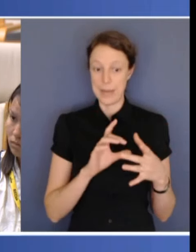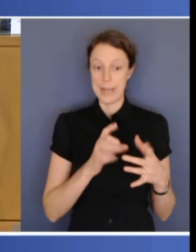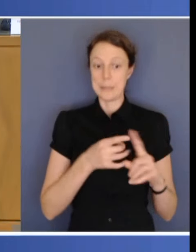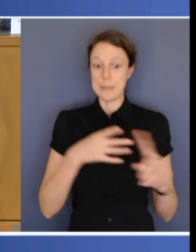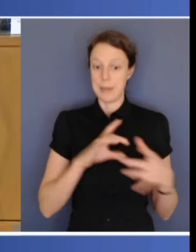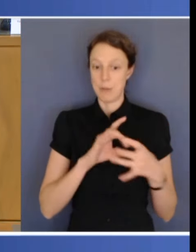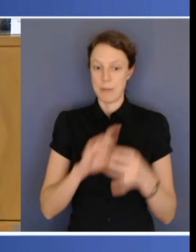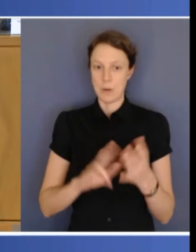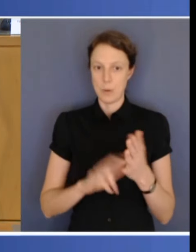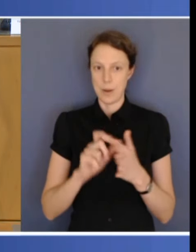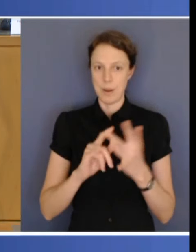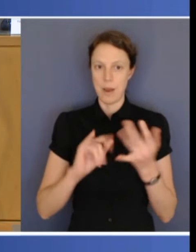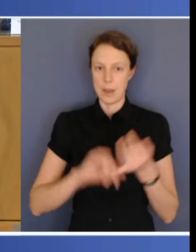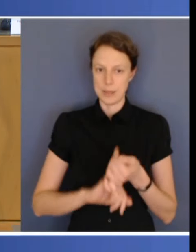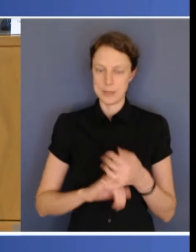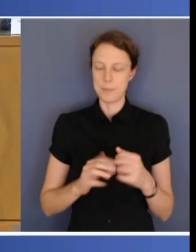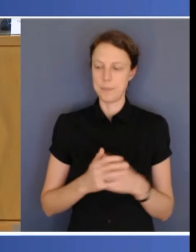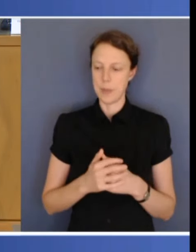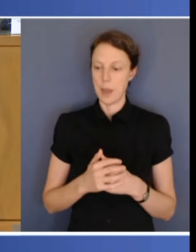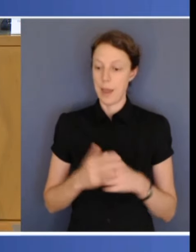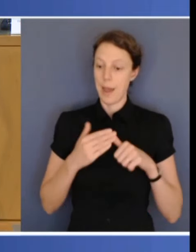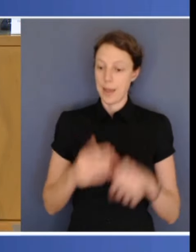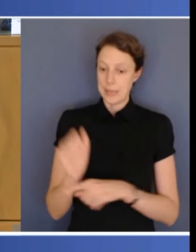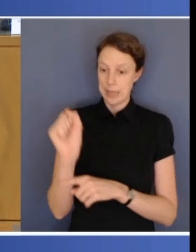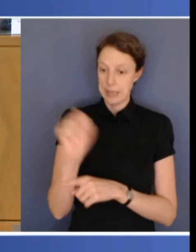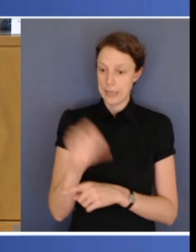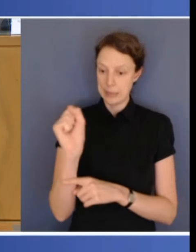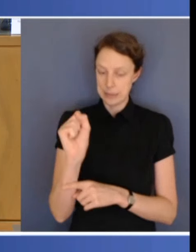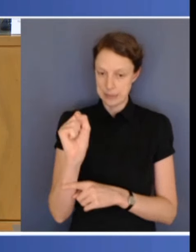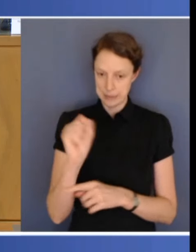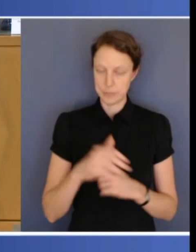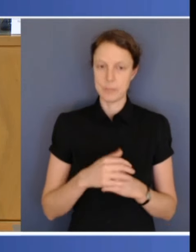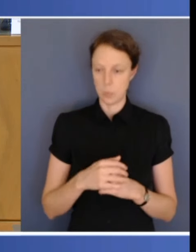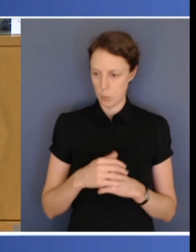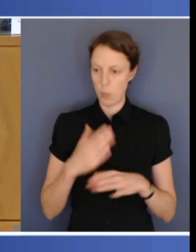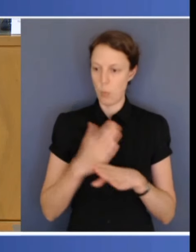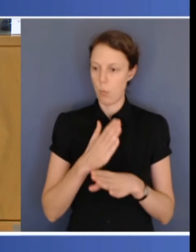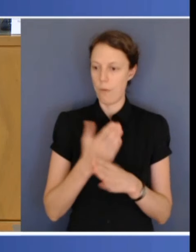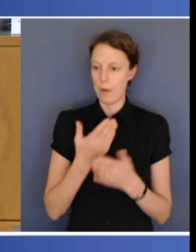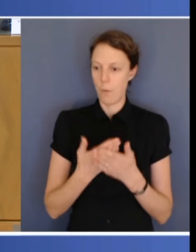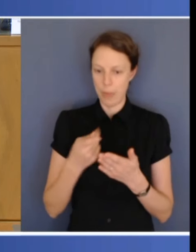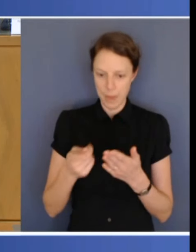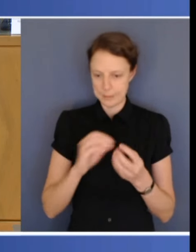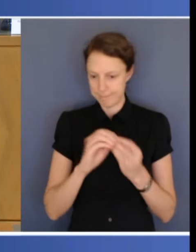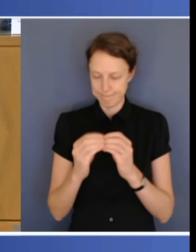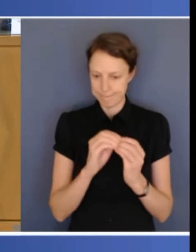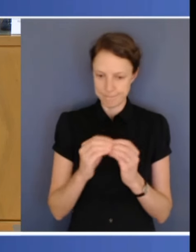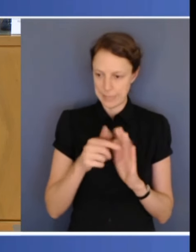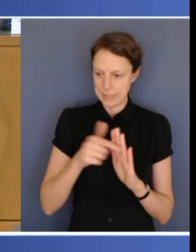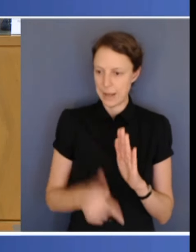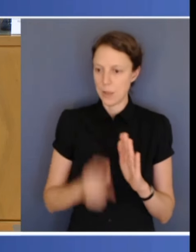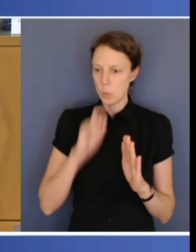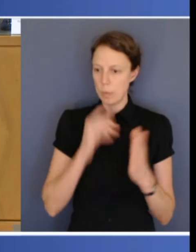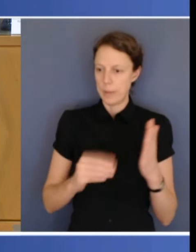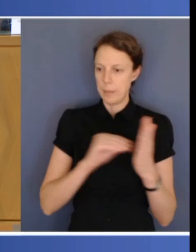Yes, we were. And we're working all them through and they'll be in our budgets. But we agreed